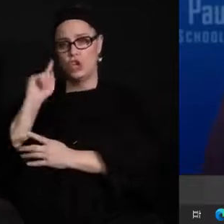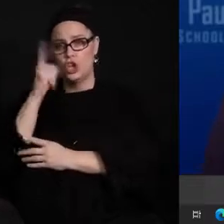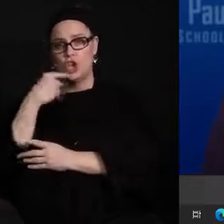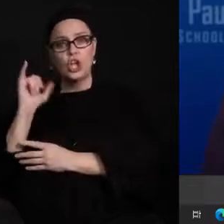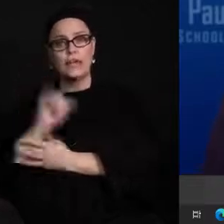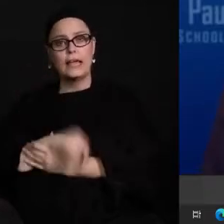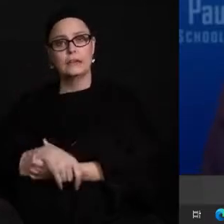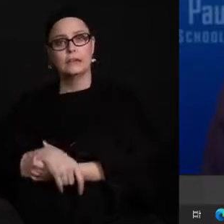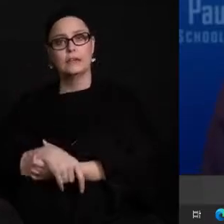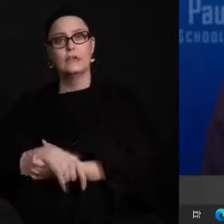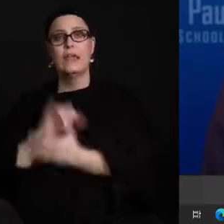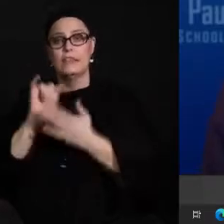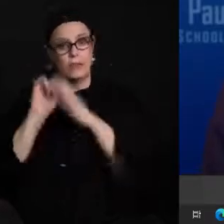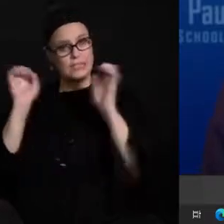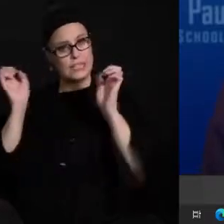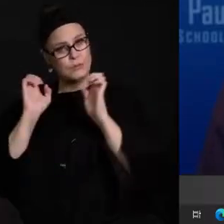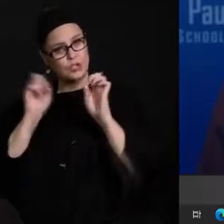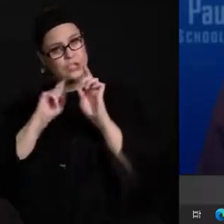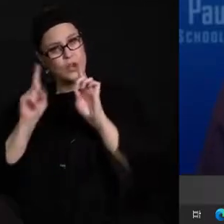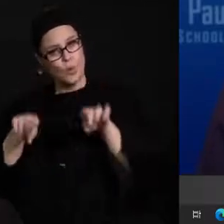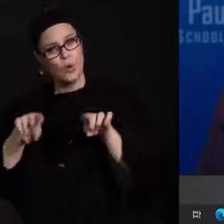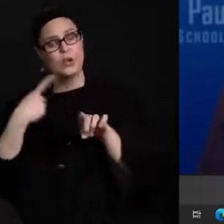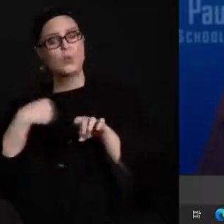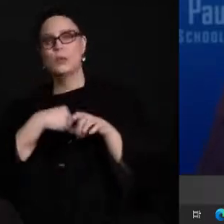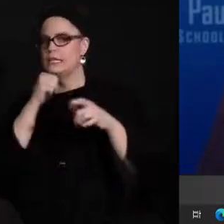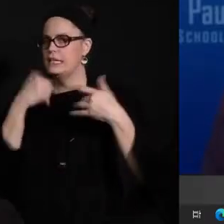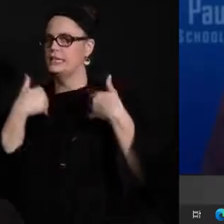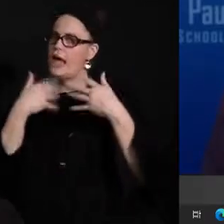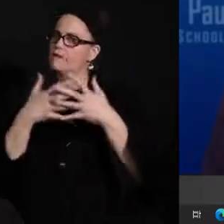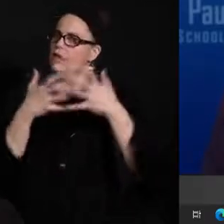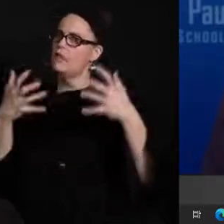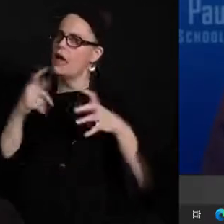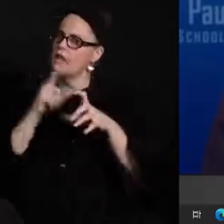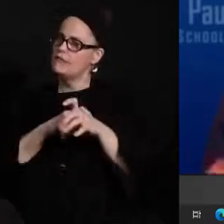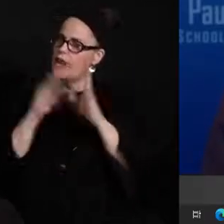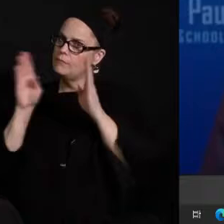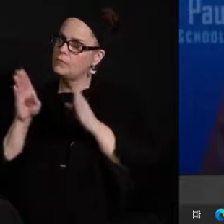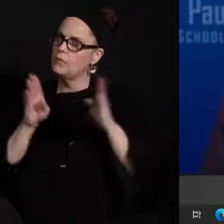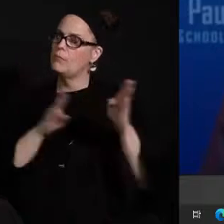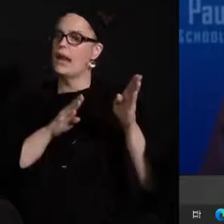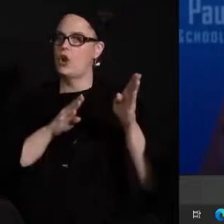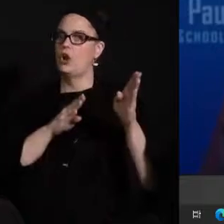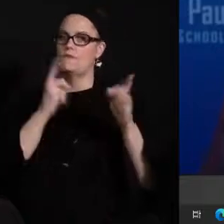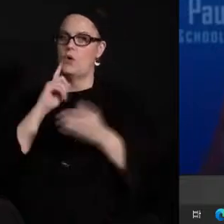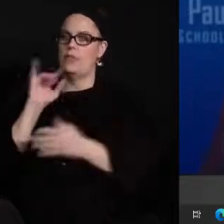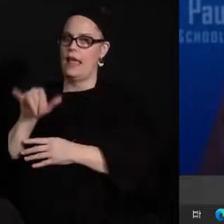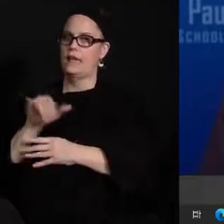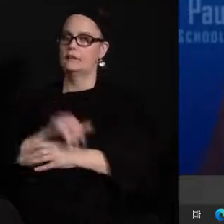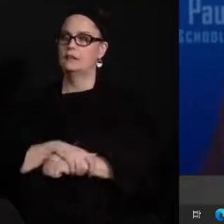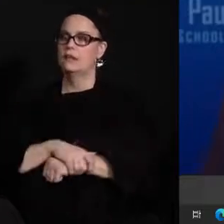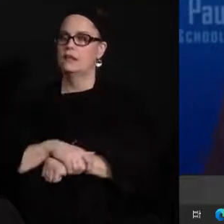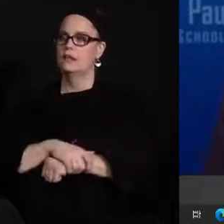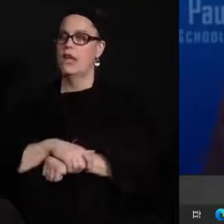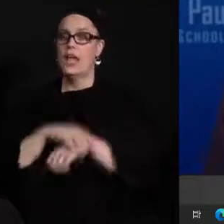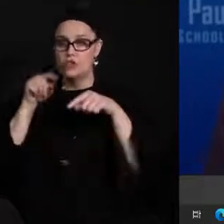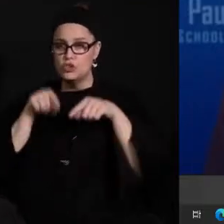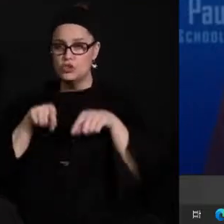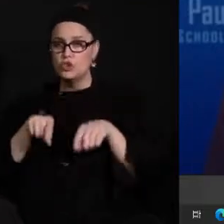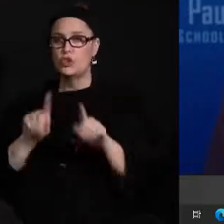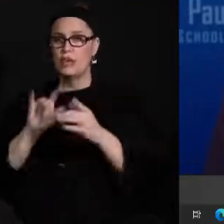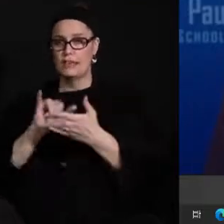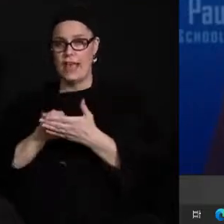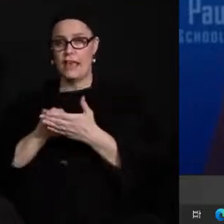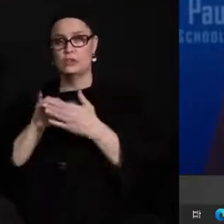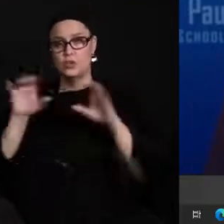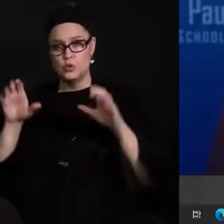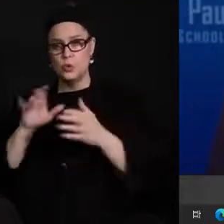an emergency order we didn't have a lot of time to prepare and plan and really wanted to work to do that and while doing that also